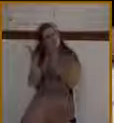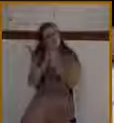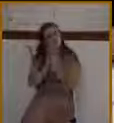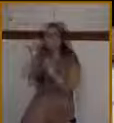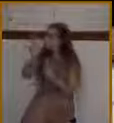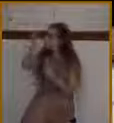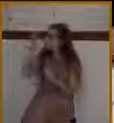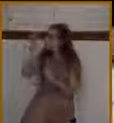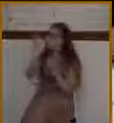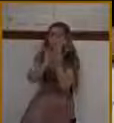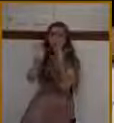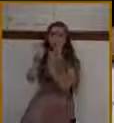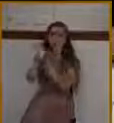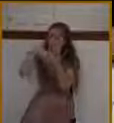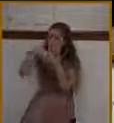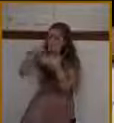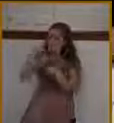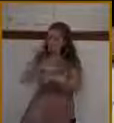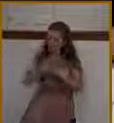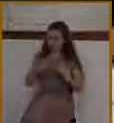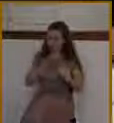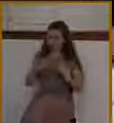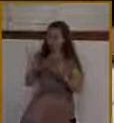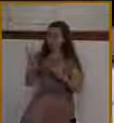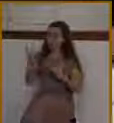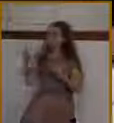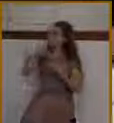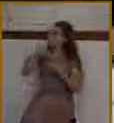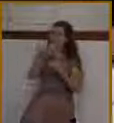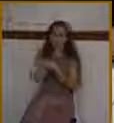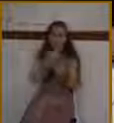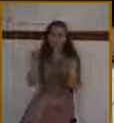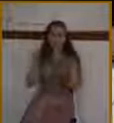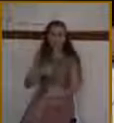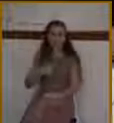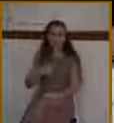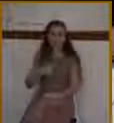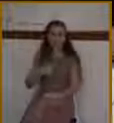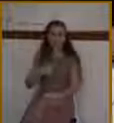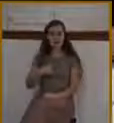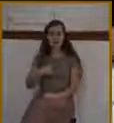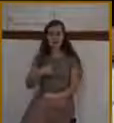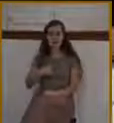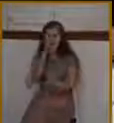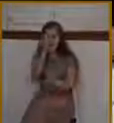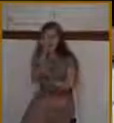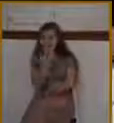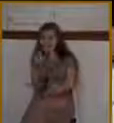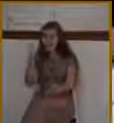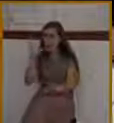enter in my heart today. Save me, Lord Jesus. Beloved, He will save you.